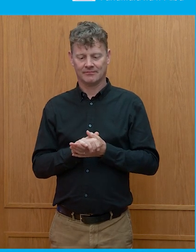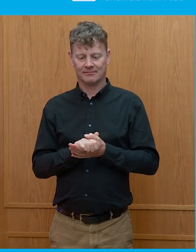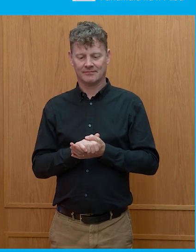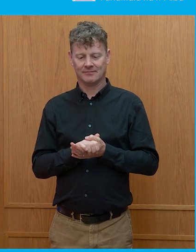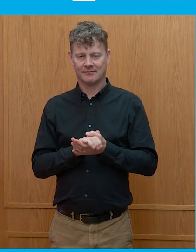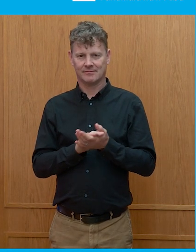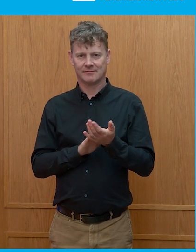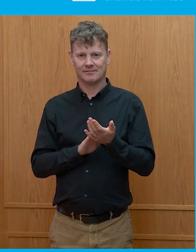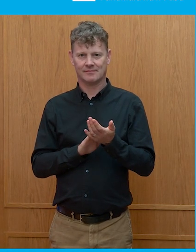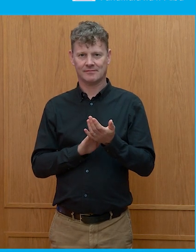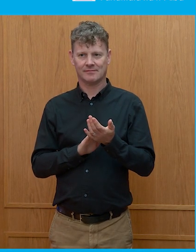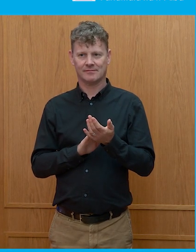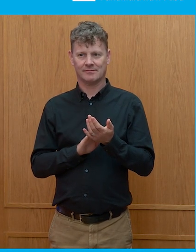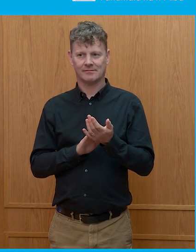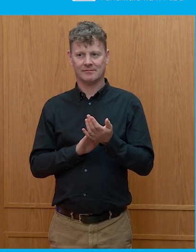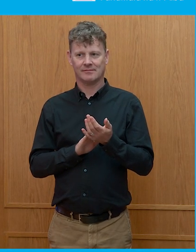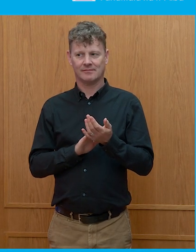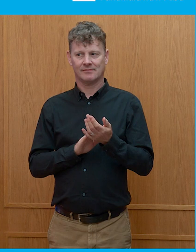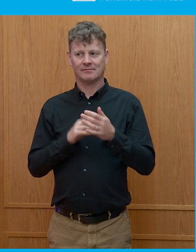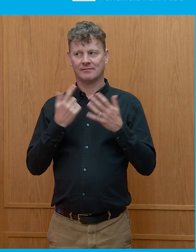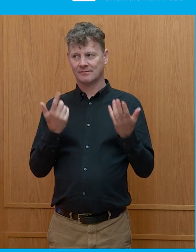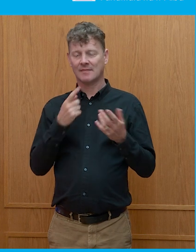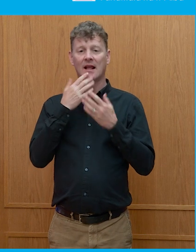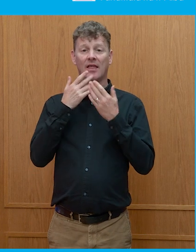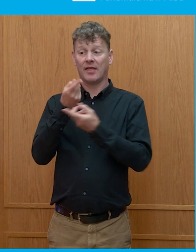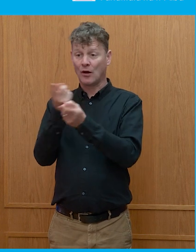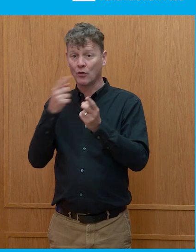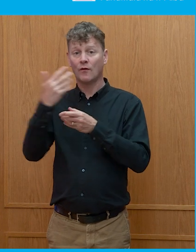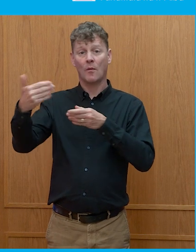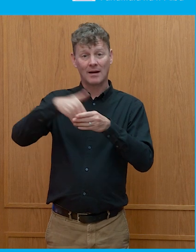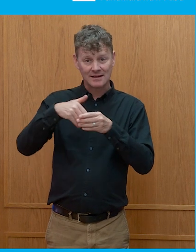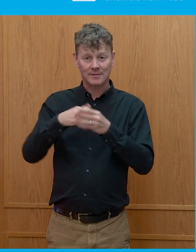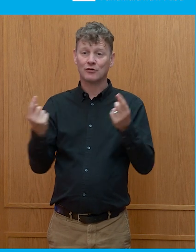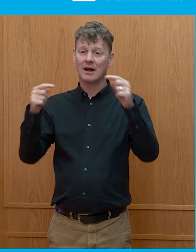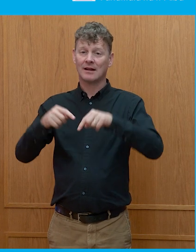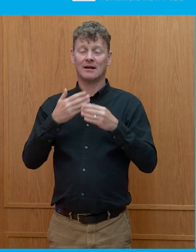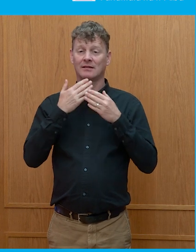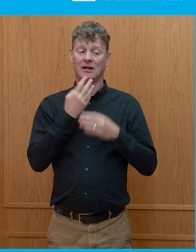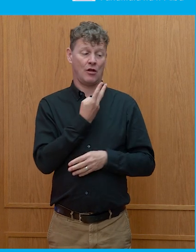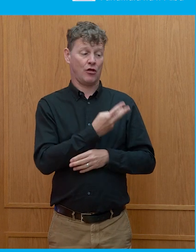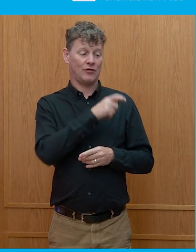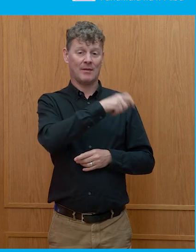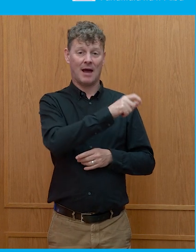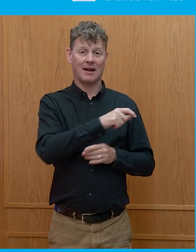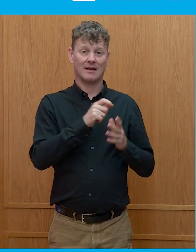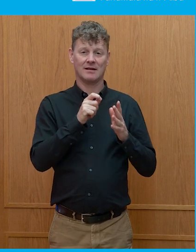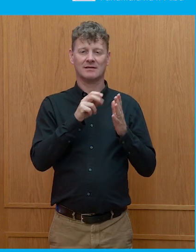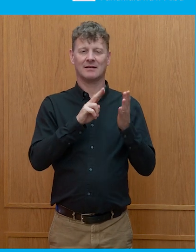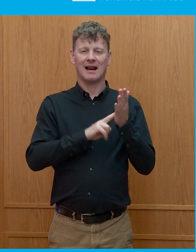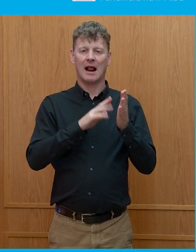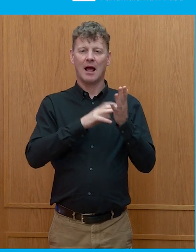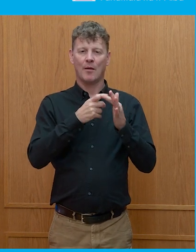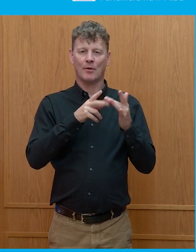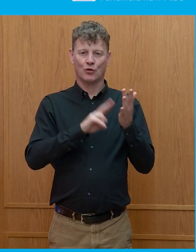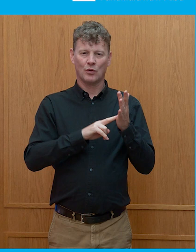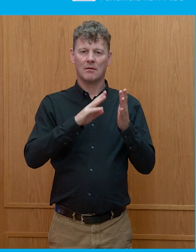Can I thank all of you for your participation and attendance? And can I ask you to thank our three panellists again, Professor Nicola McEwan, Mark